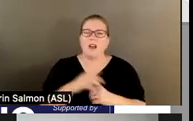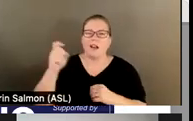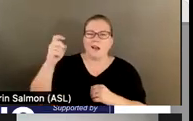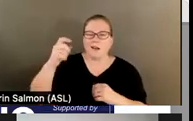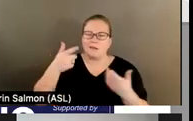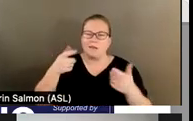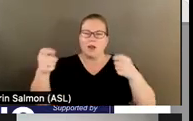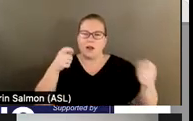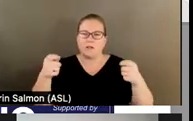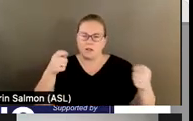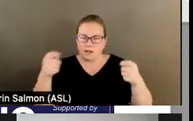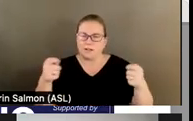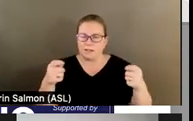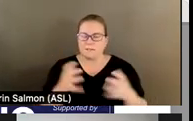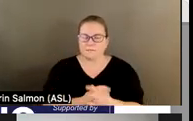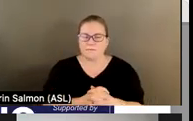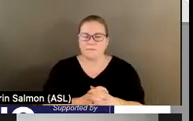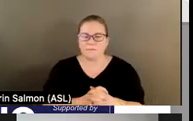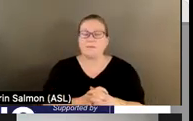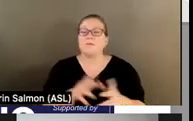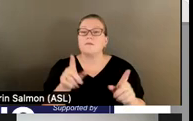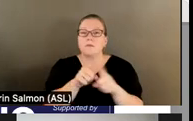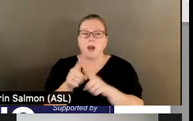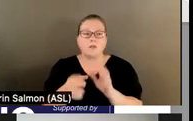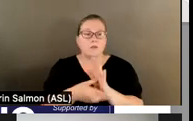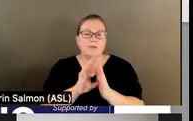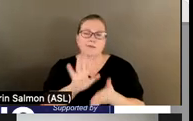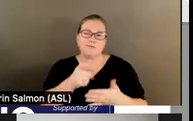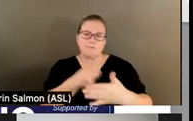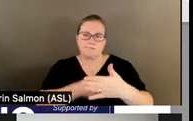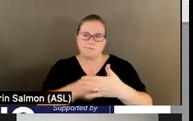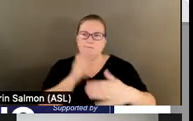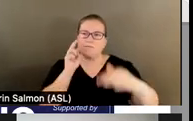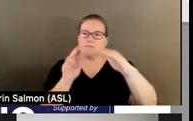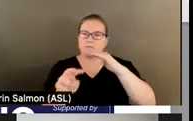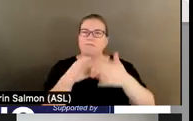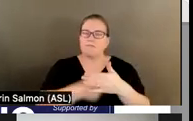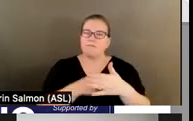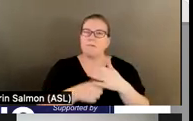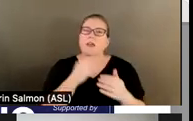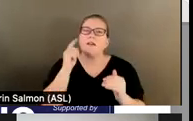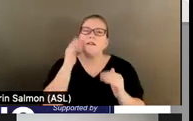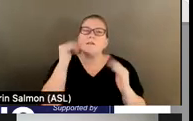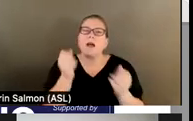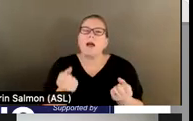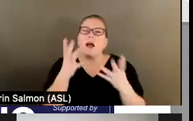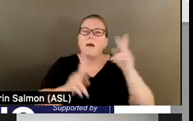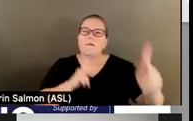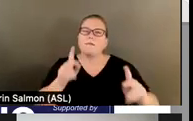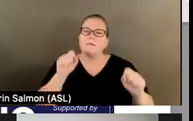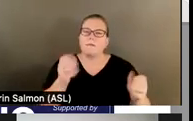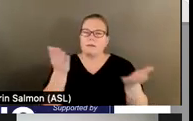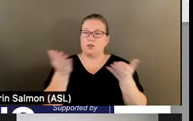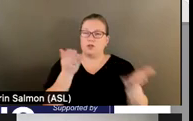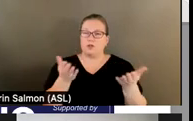This stage also includes a review of costs, anticipated costs, and the expected number of individuals to be served in the new